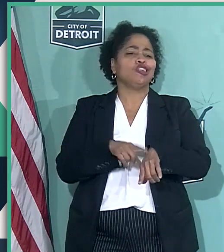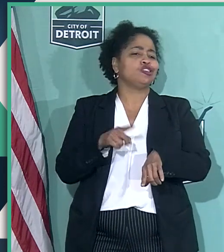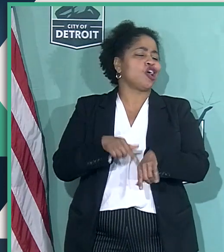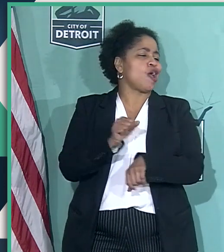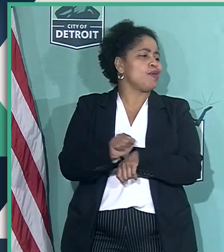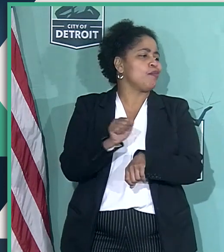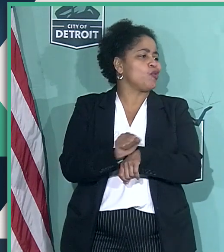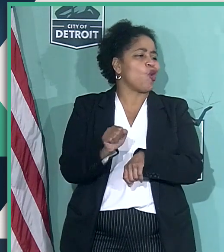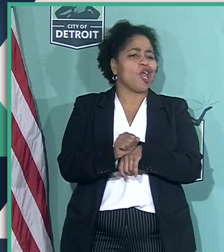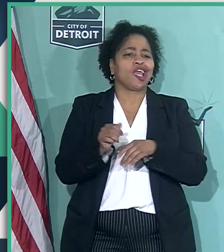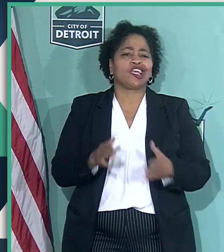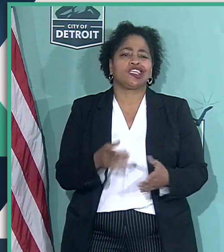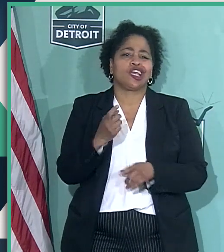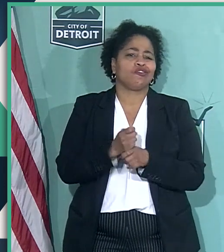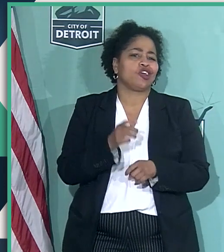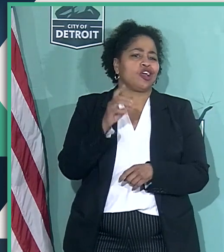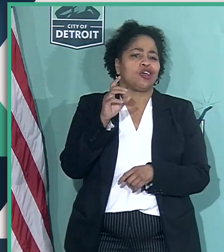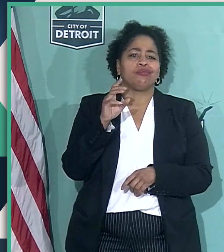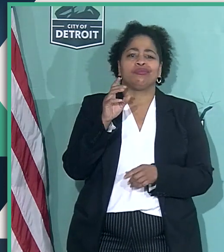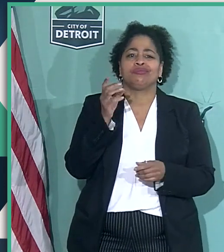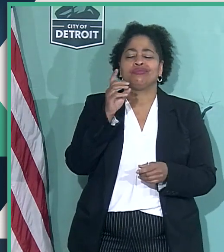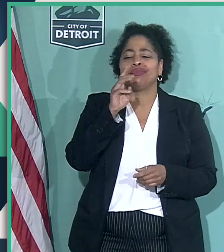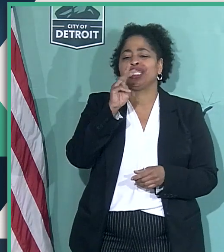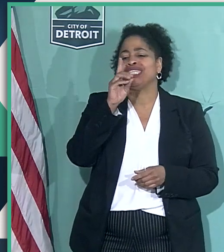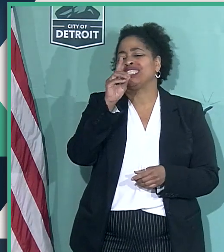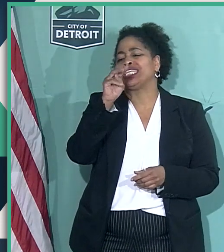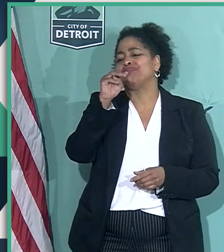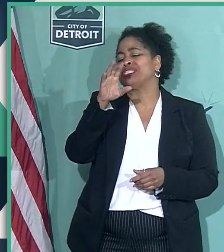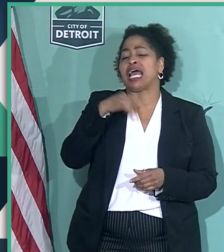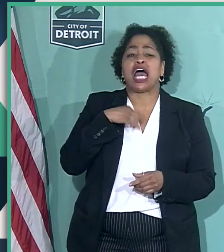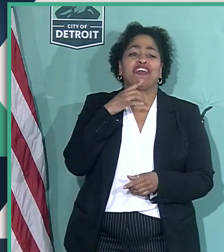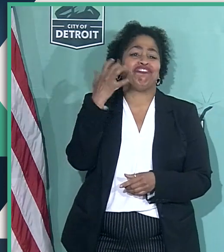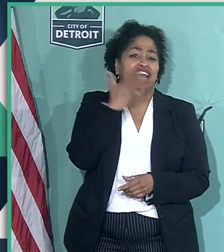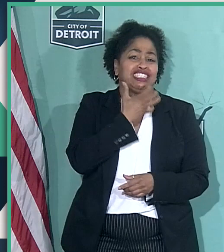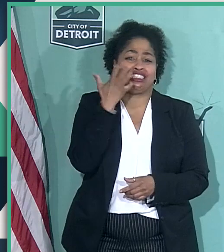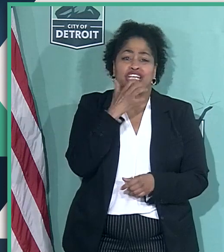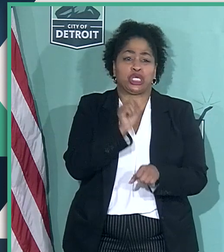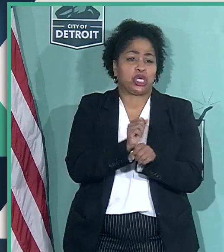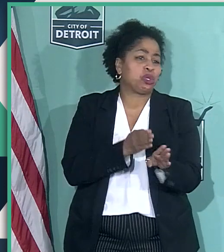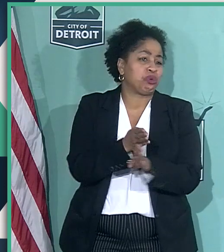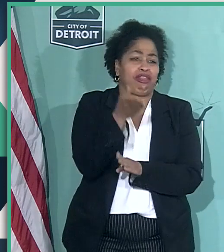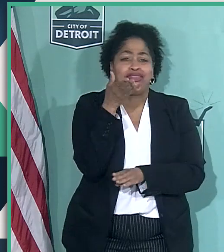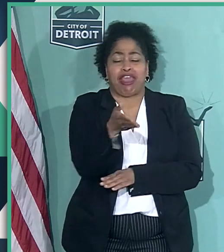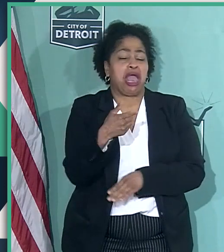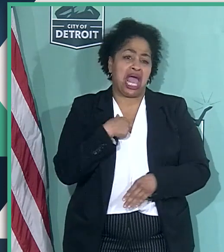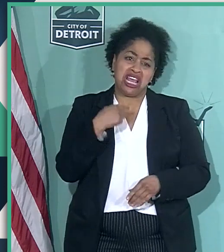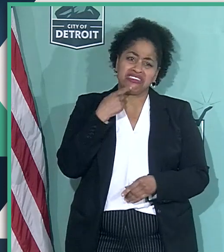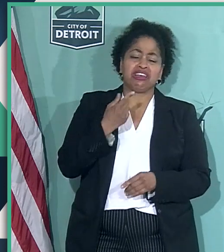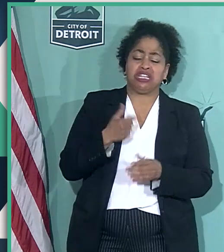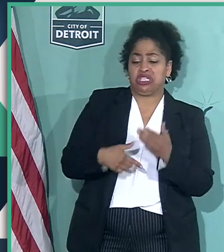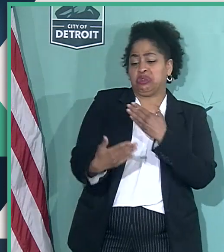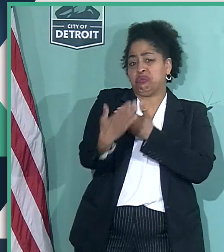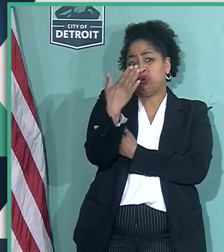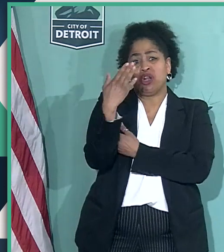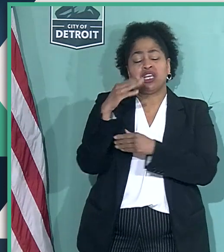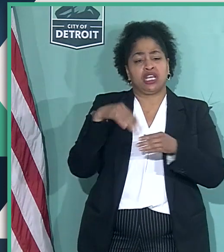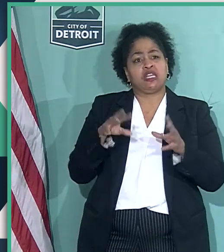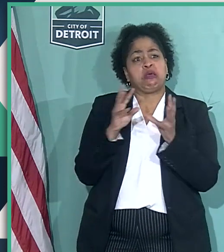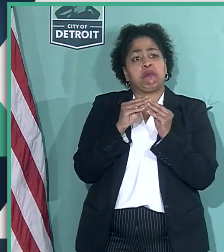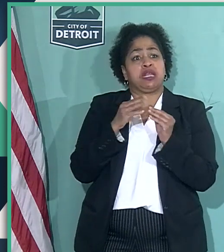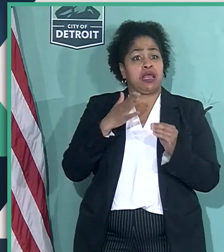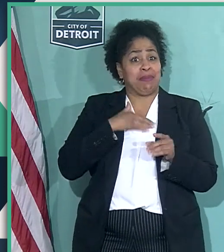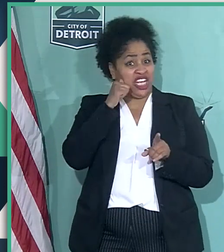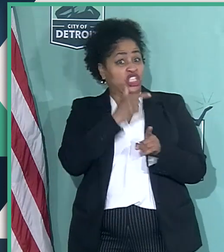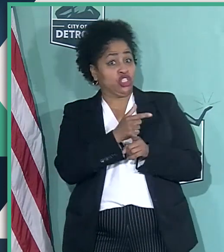Center. I've had a fantastic career there. I said this morning at the cabinet meeting that the, my